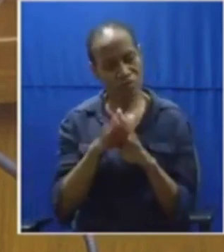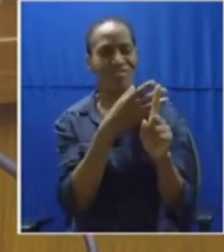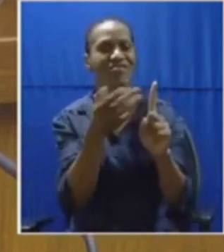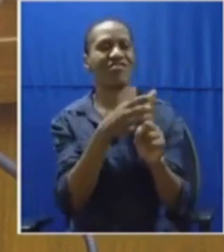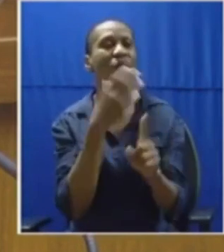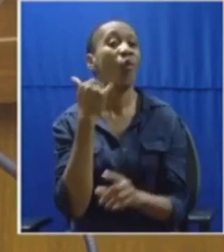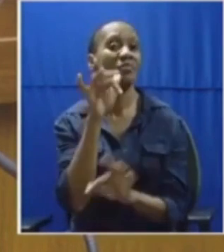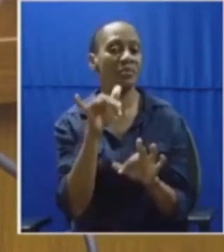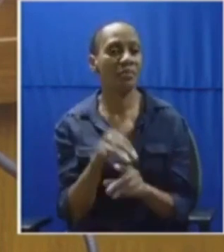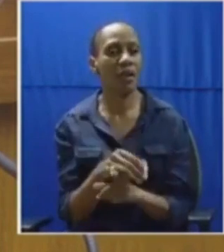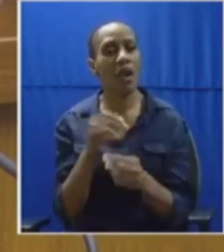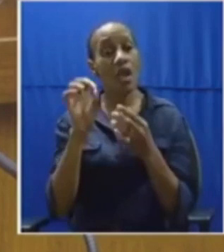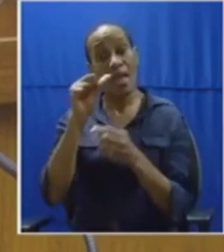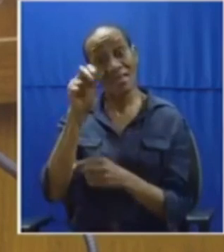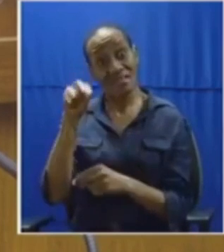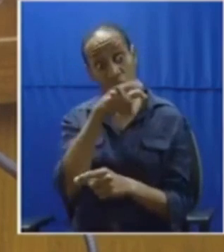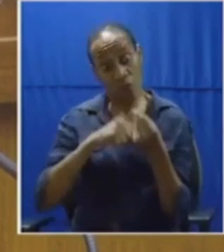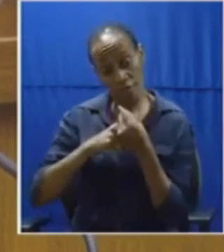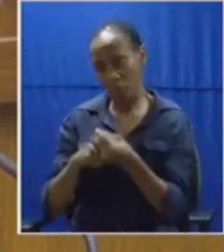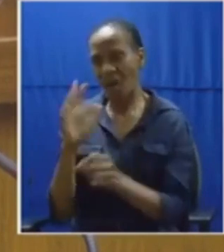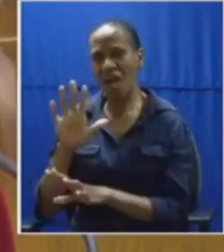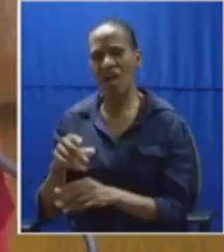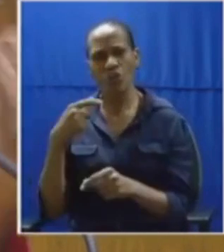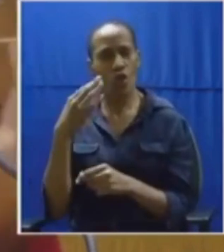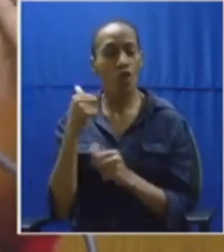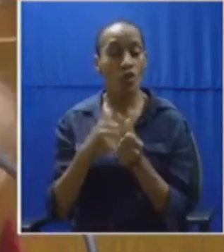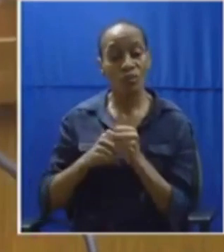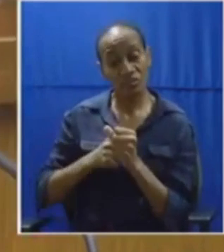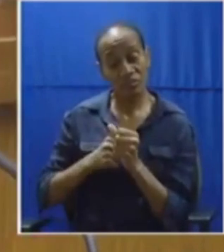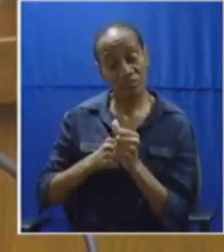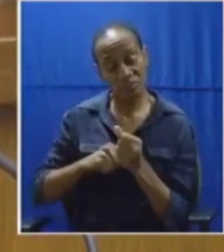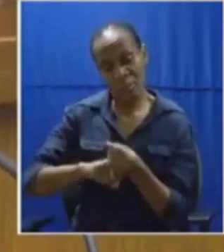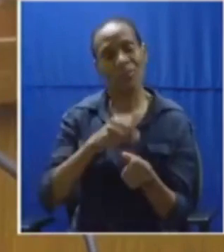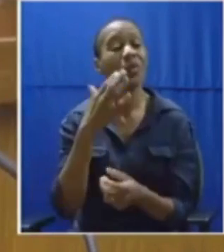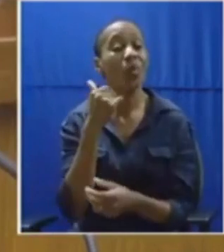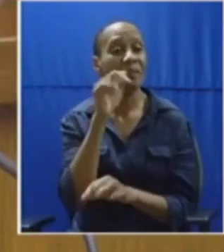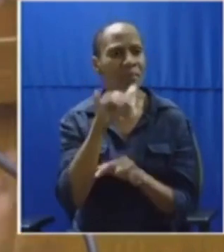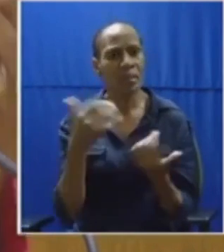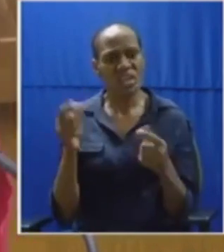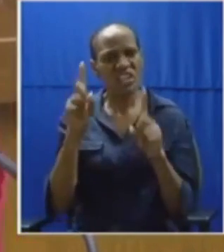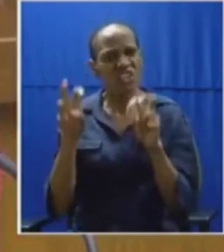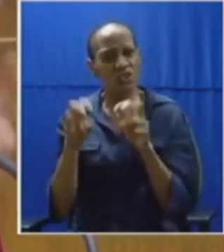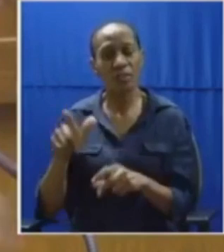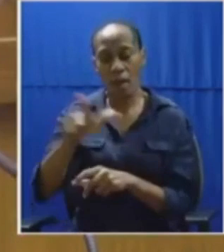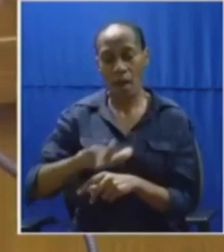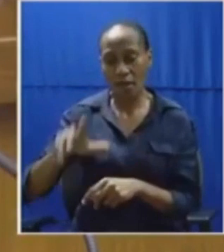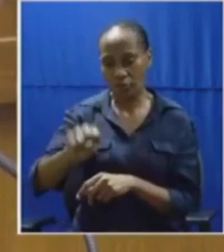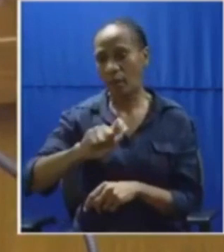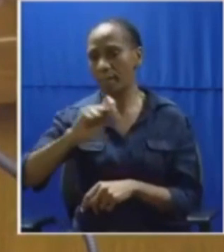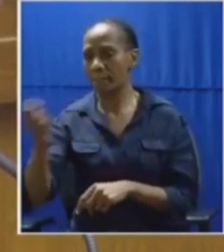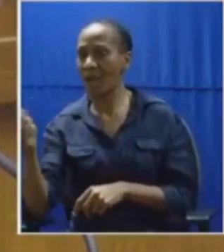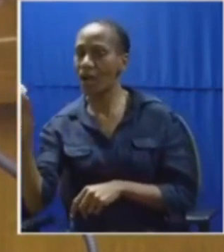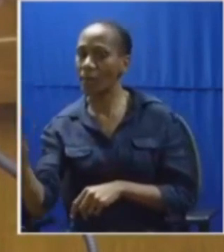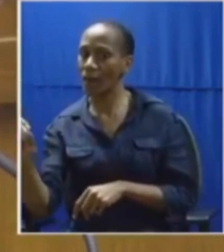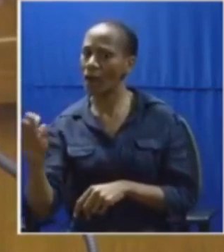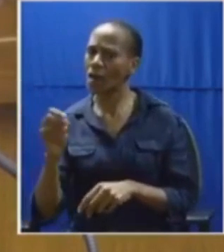no longer follow your party line but that of the oppenheimers because things like expropriation of land are the resolutions of